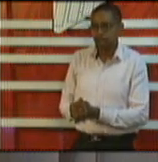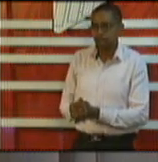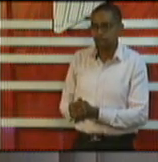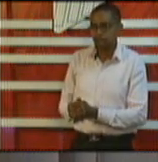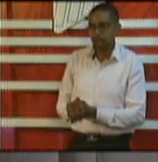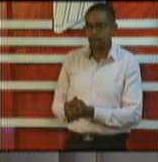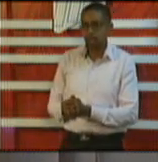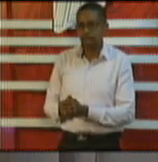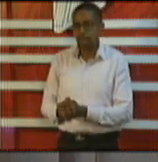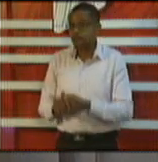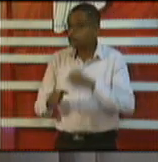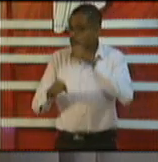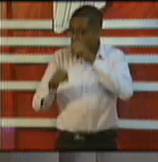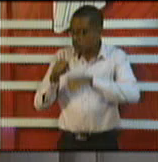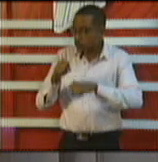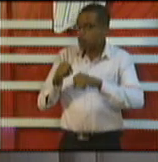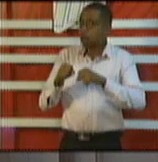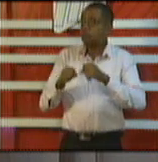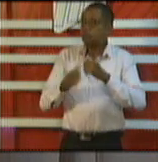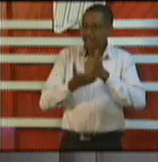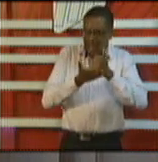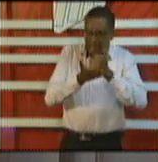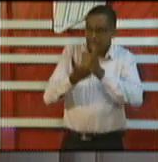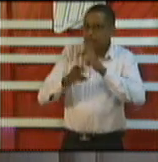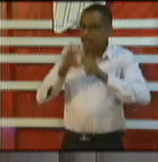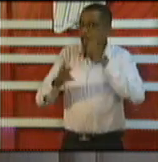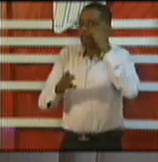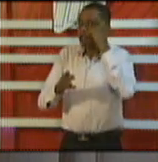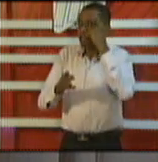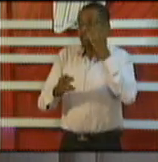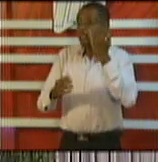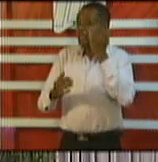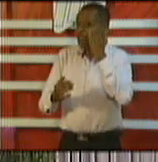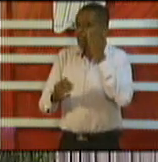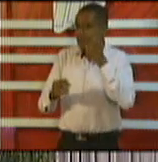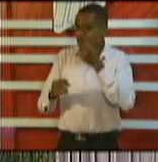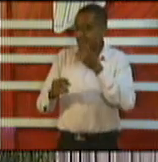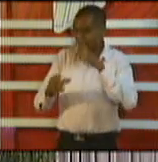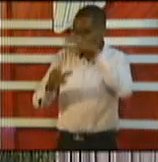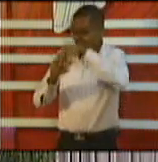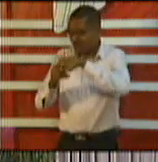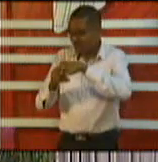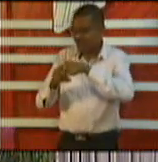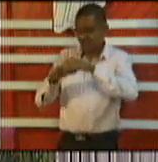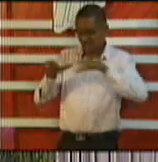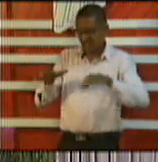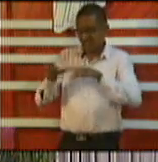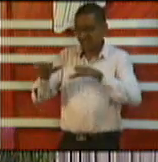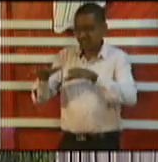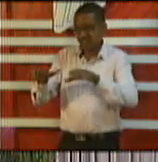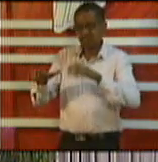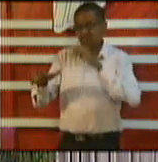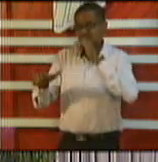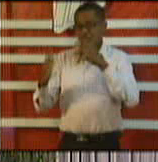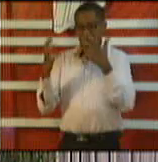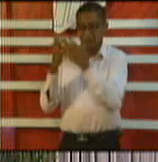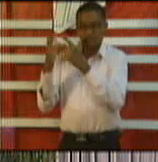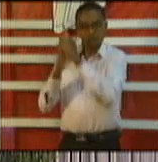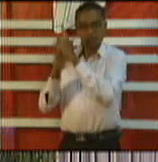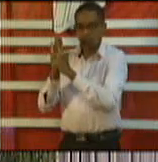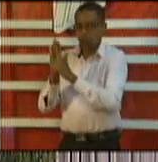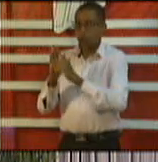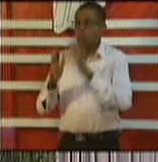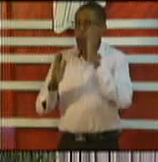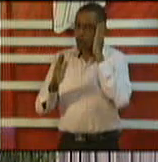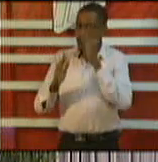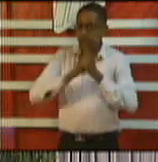send the signal that there are consequences to this illegal behaviour Mr Cummins let me just finish off the answer on drug trials I spoke to one